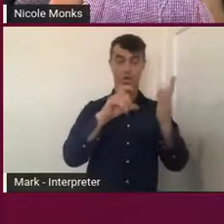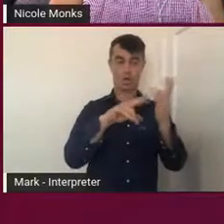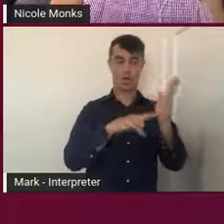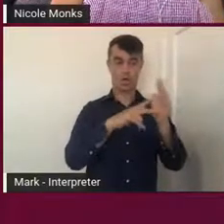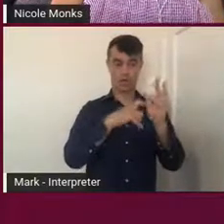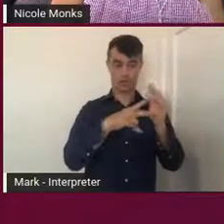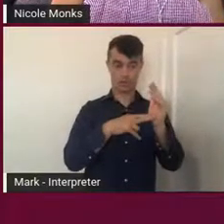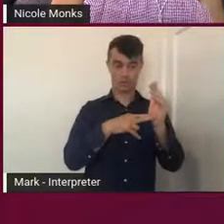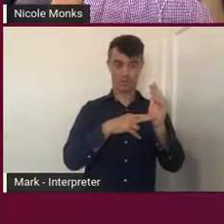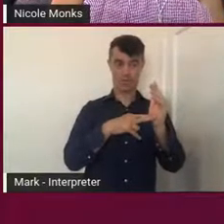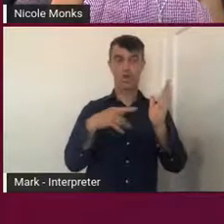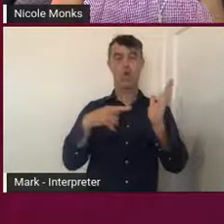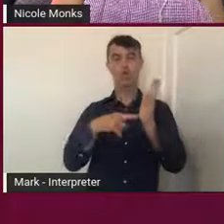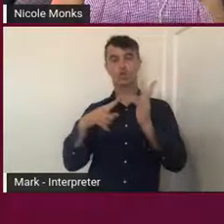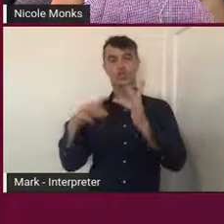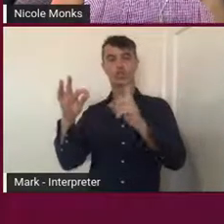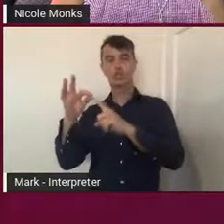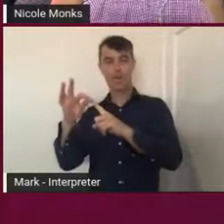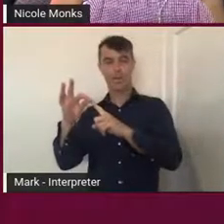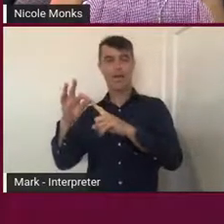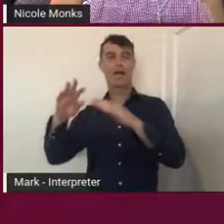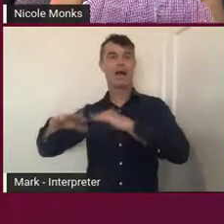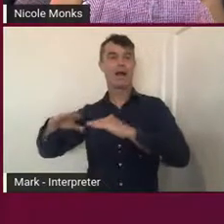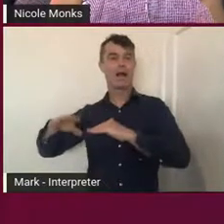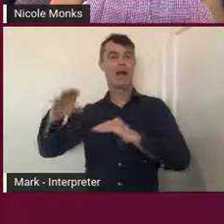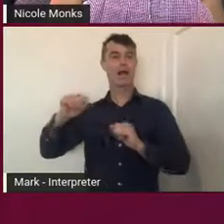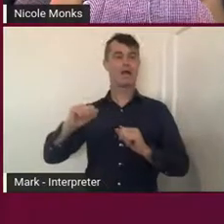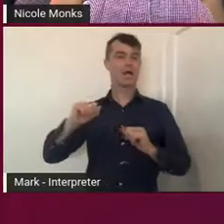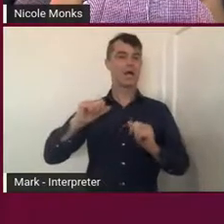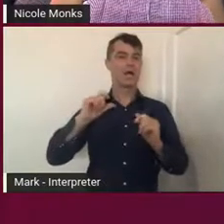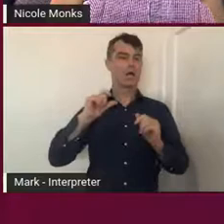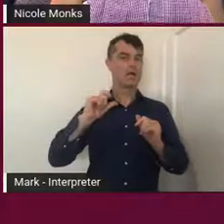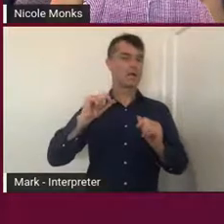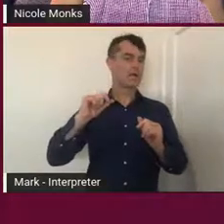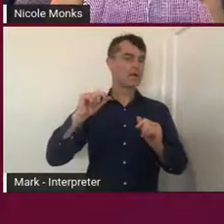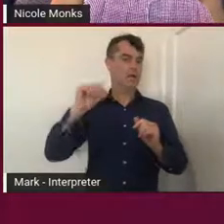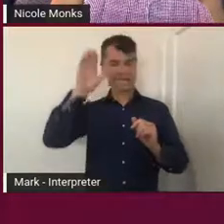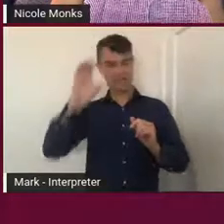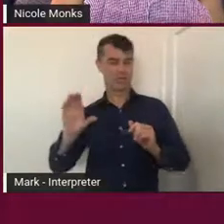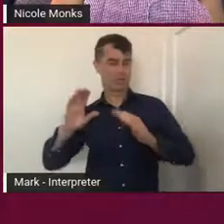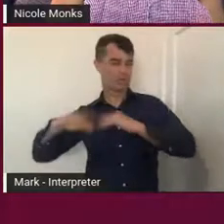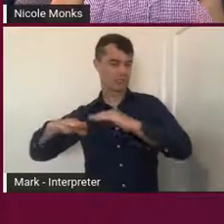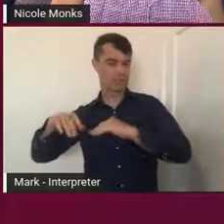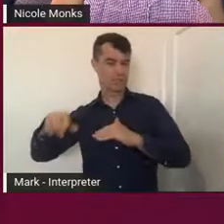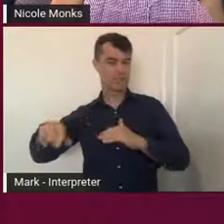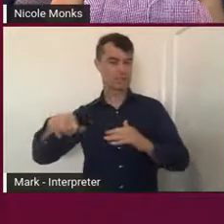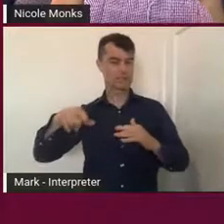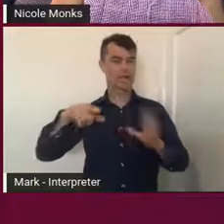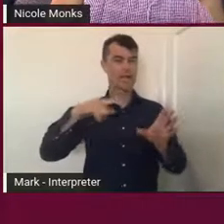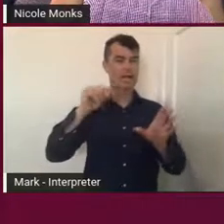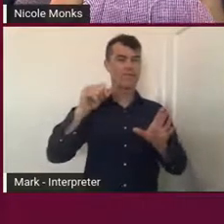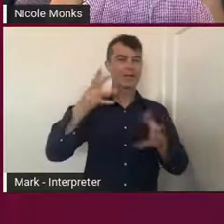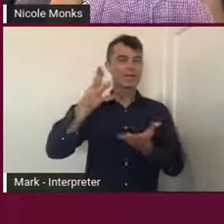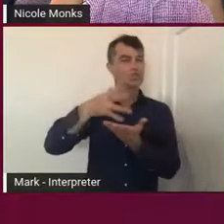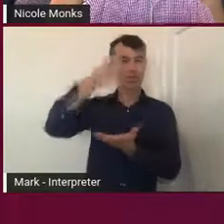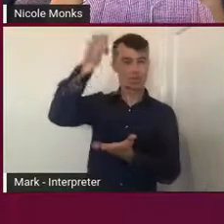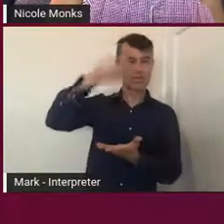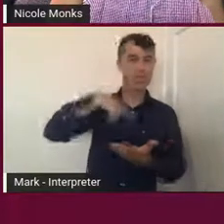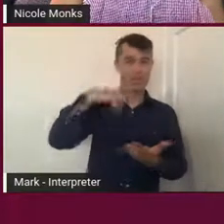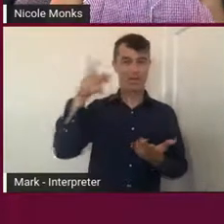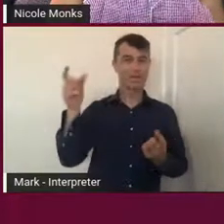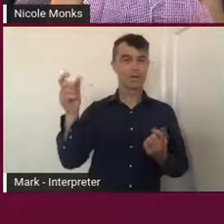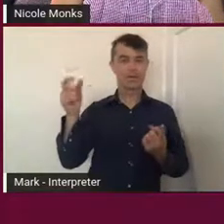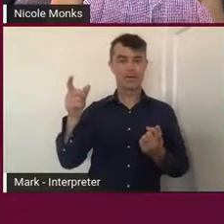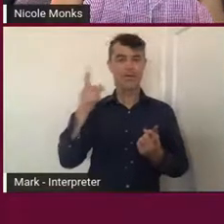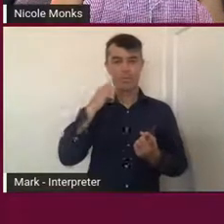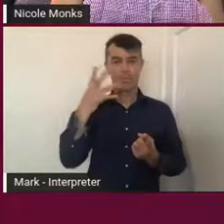I guess, of outdoor sculptural work. And I'm wondering if we could, maybe we'll flip through a couple of images and